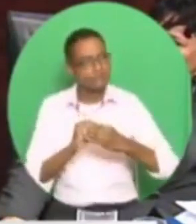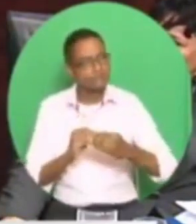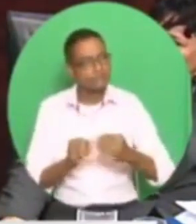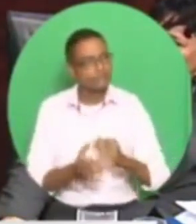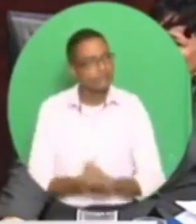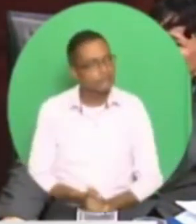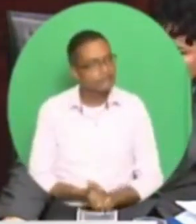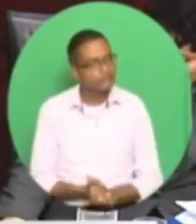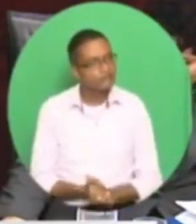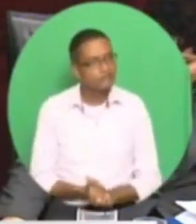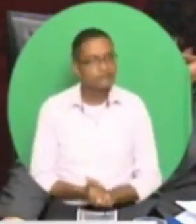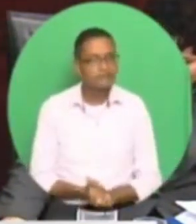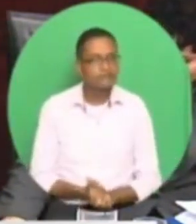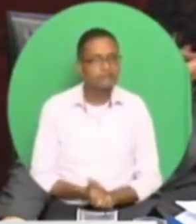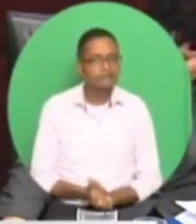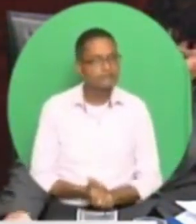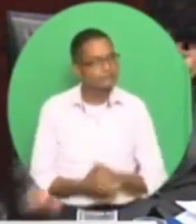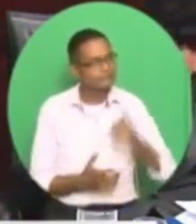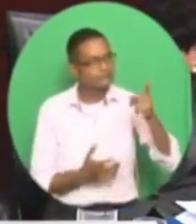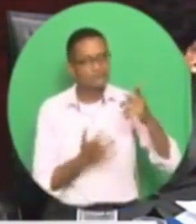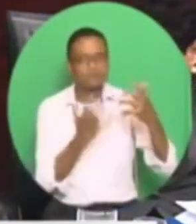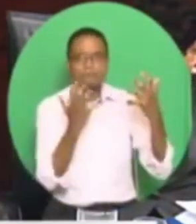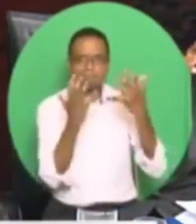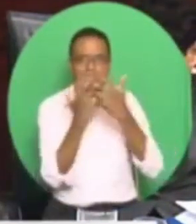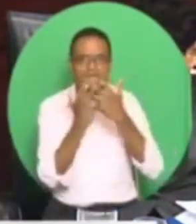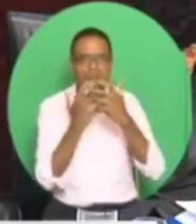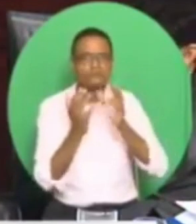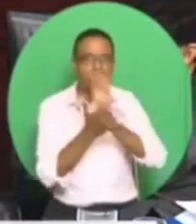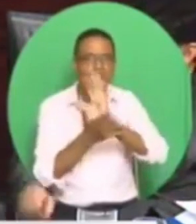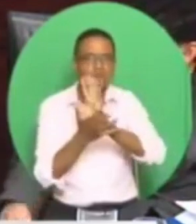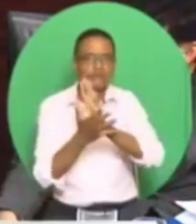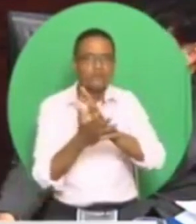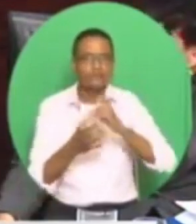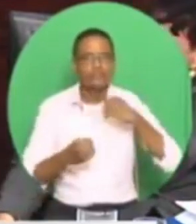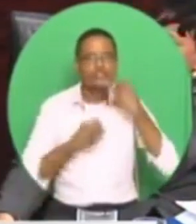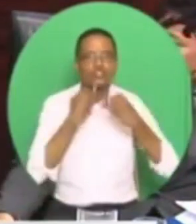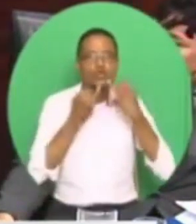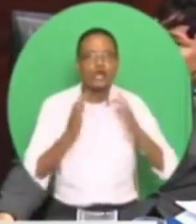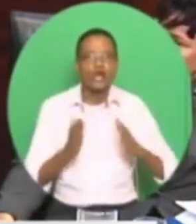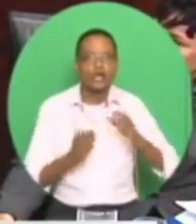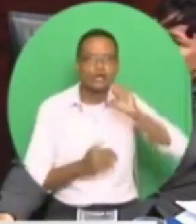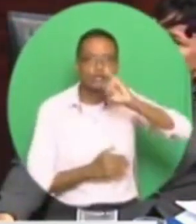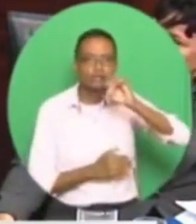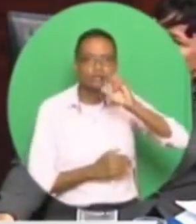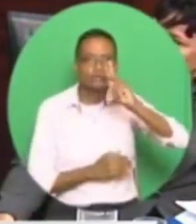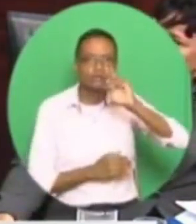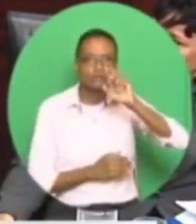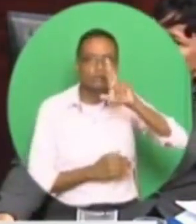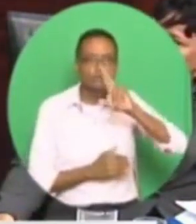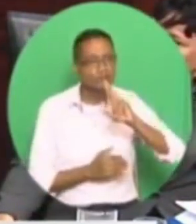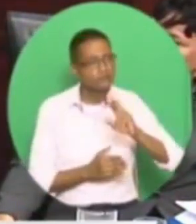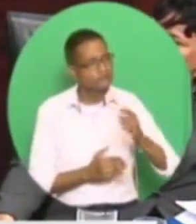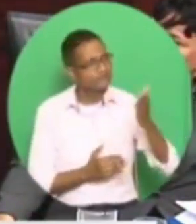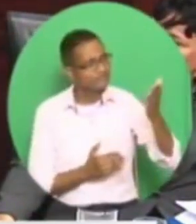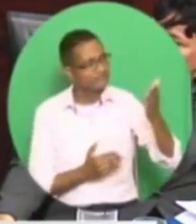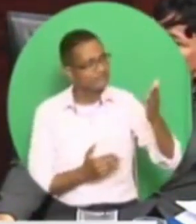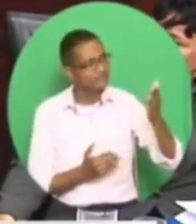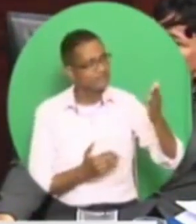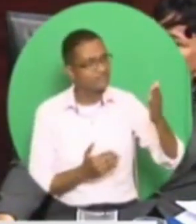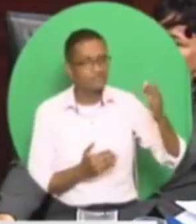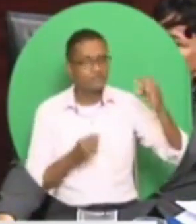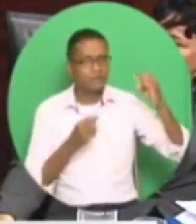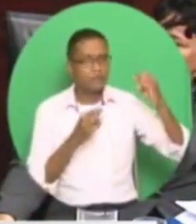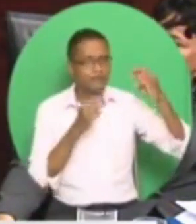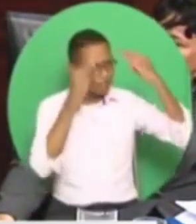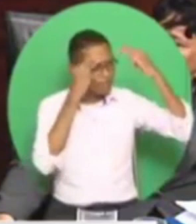blockbuster thriller, The Joker. Indeed, Minister Inbert's descent into madness surpassed that